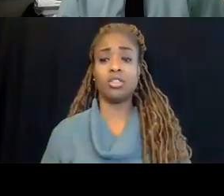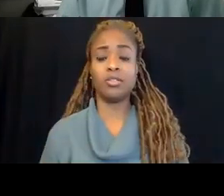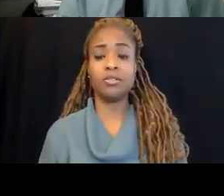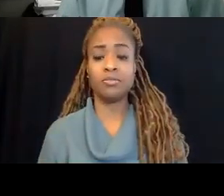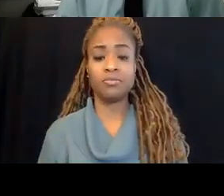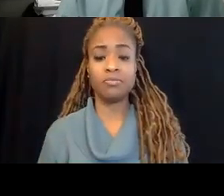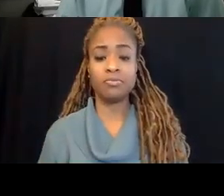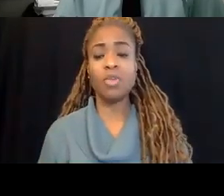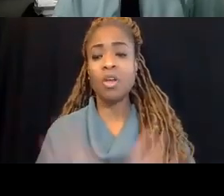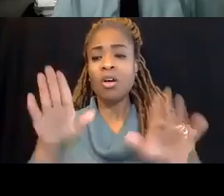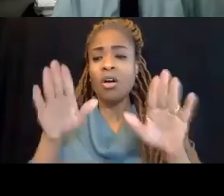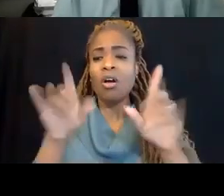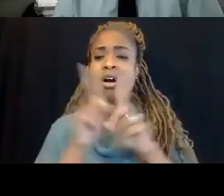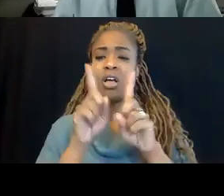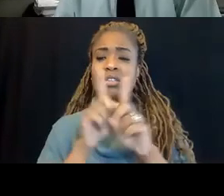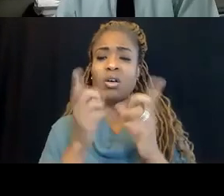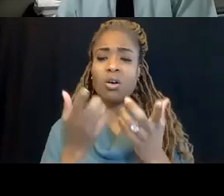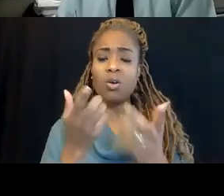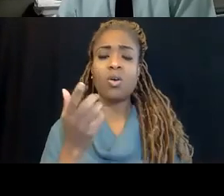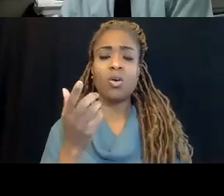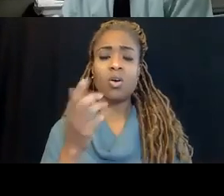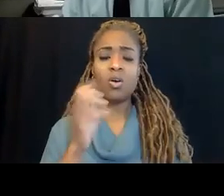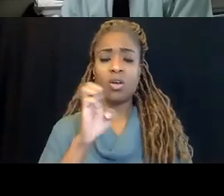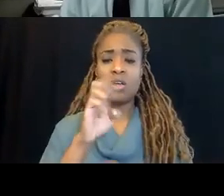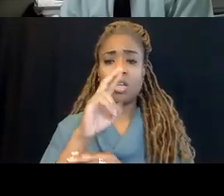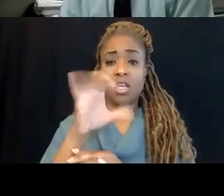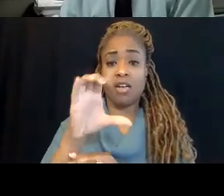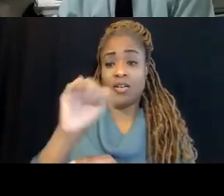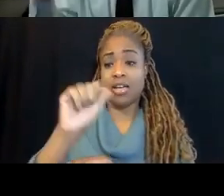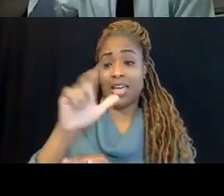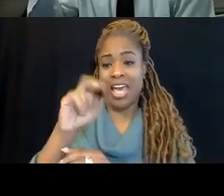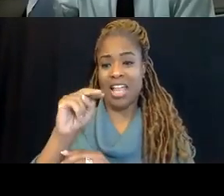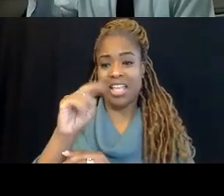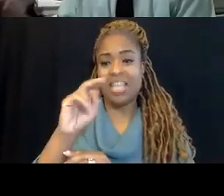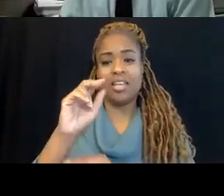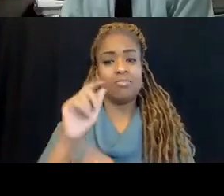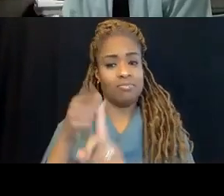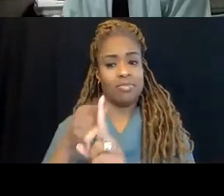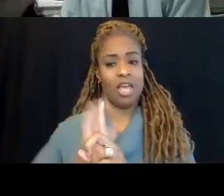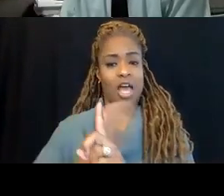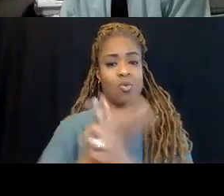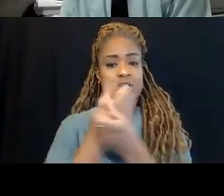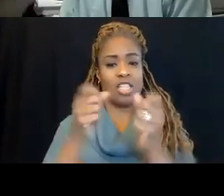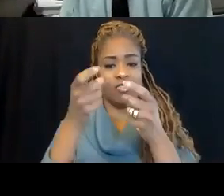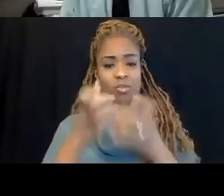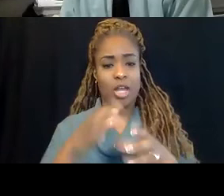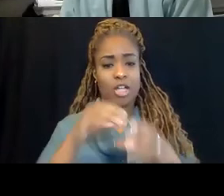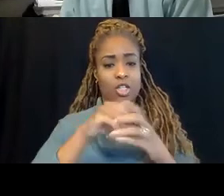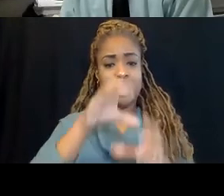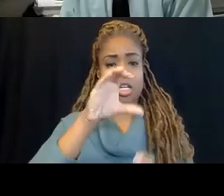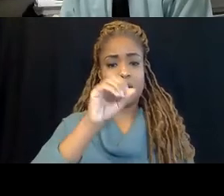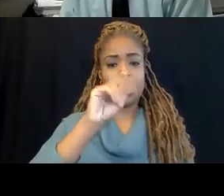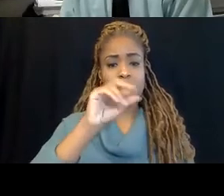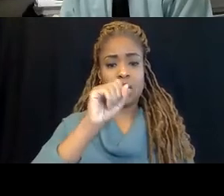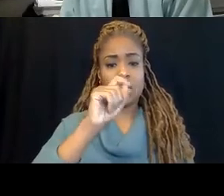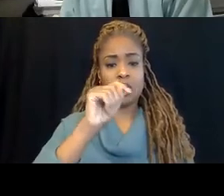And by the way, Eric Allen is our safety manager in construction. He's been with